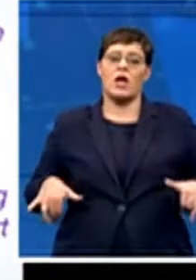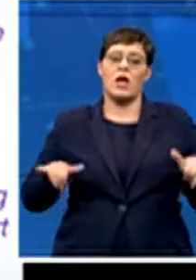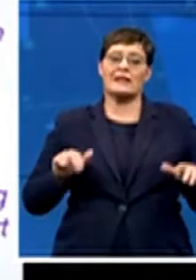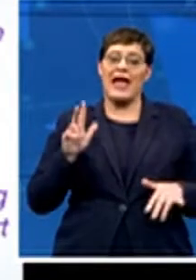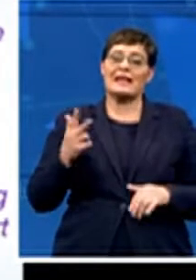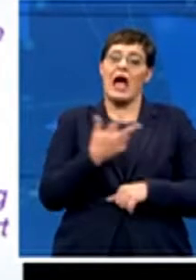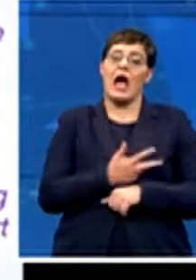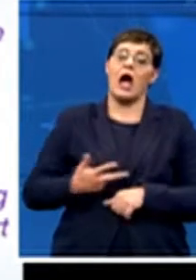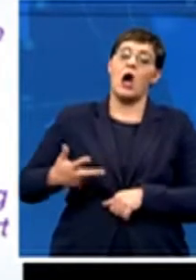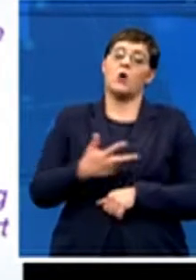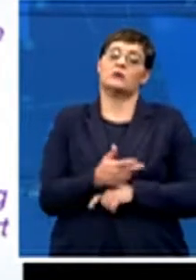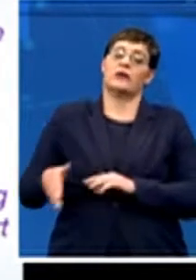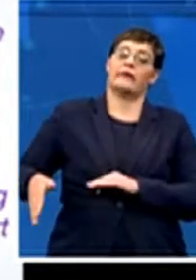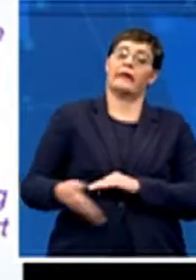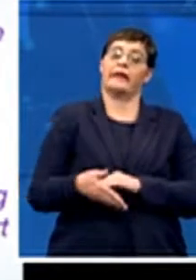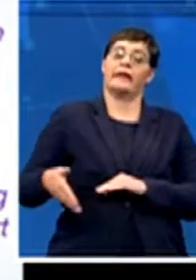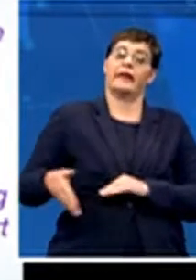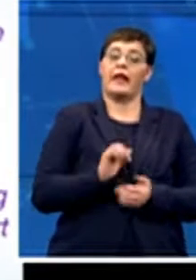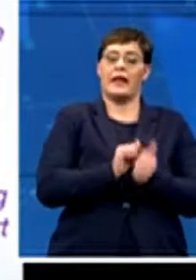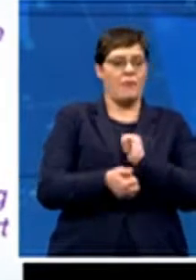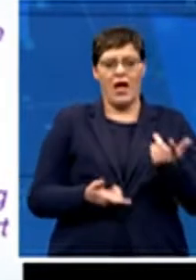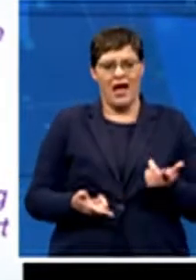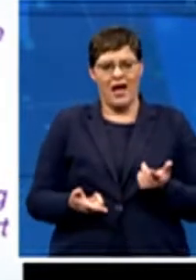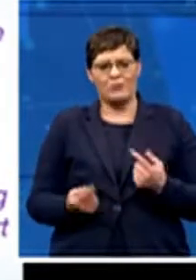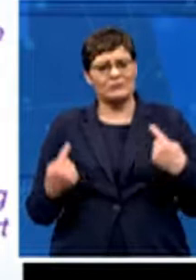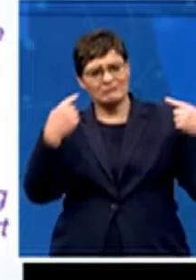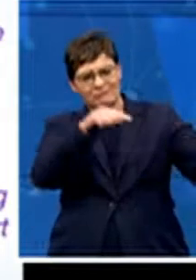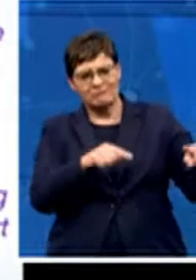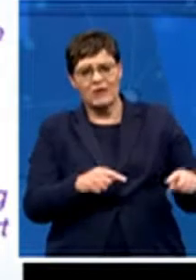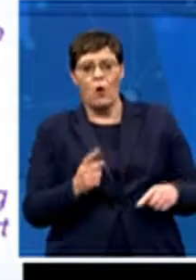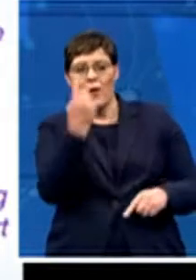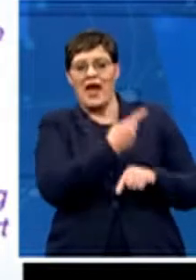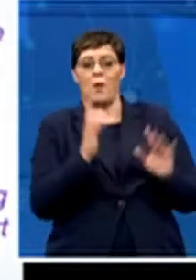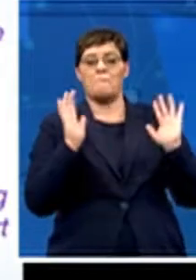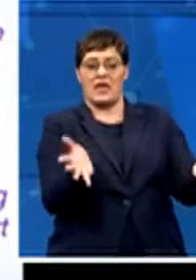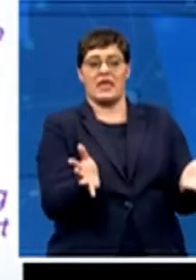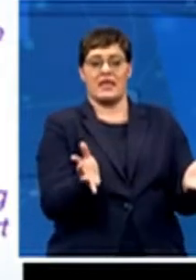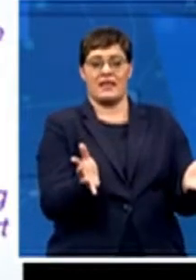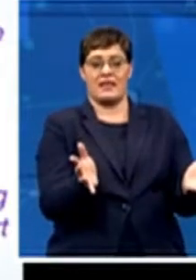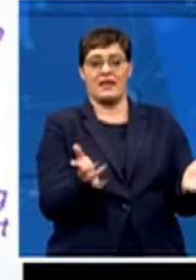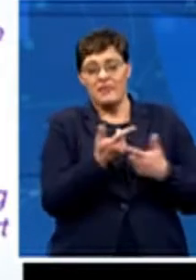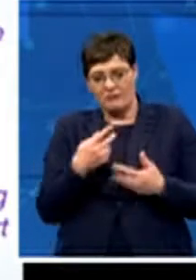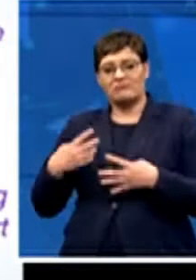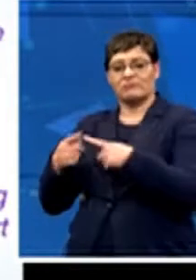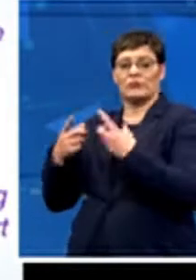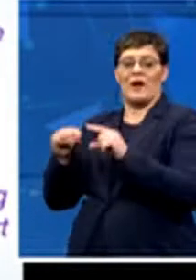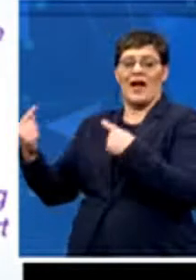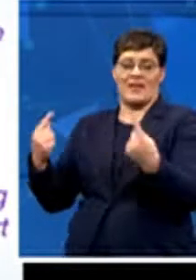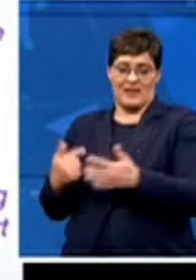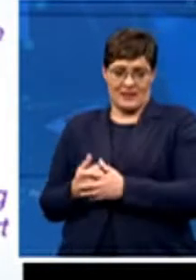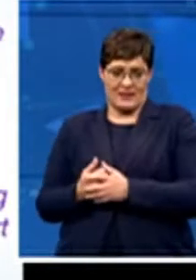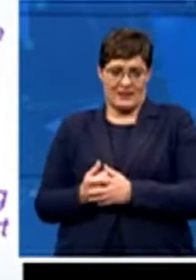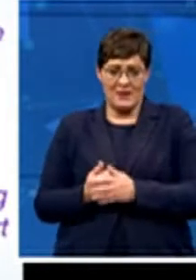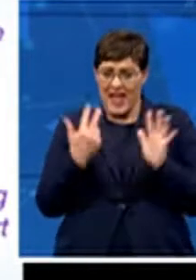game. They would rather play a game that takes only an hour. And that is just across all the ethnic groups that actually